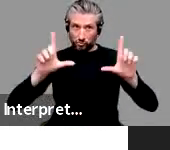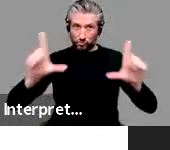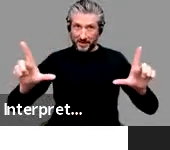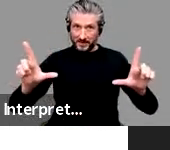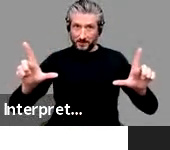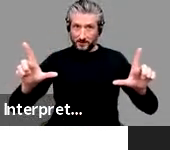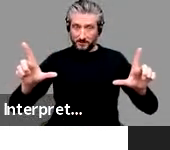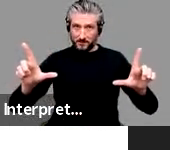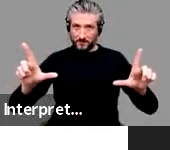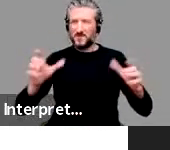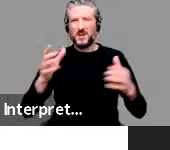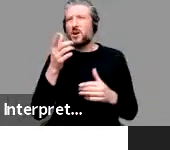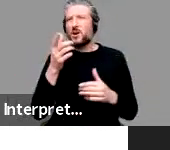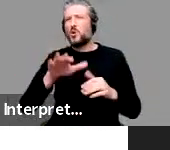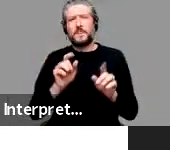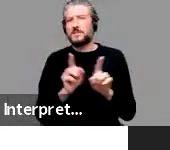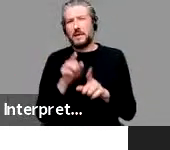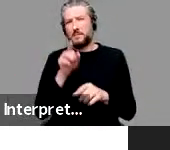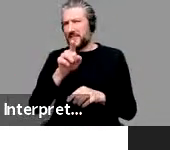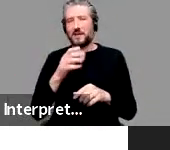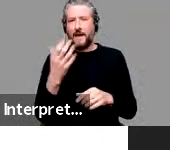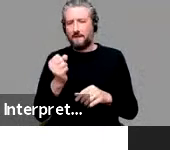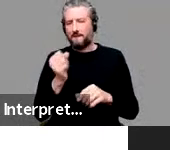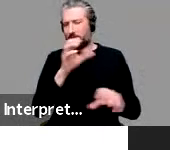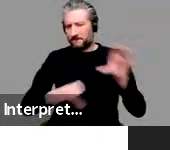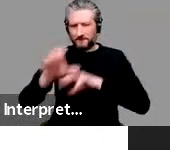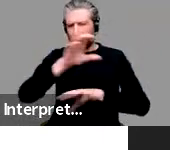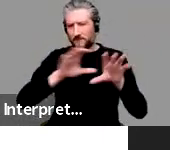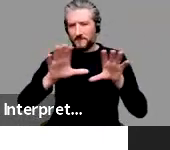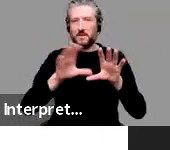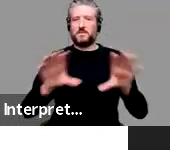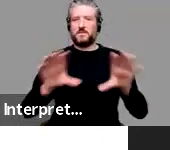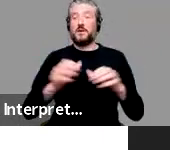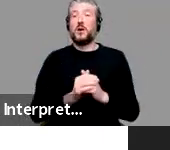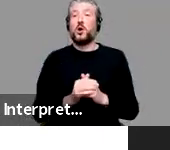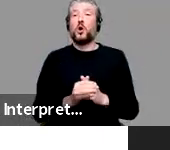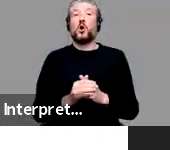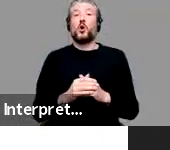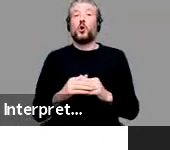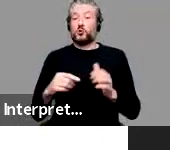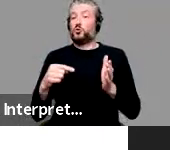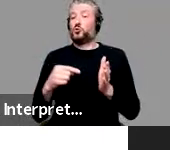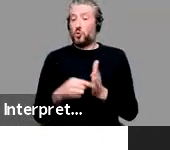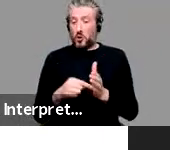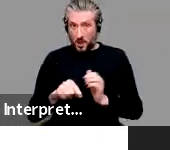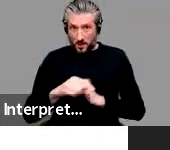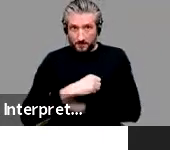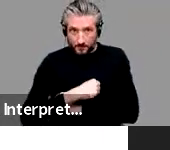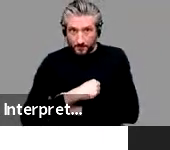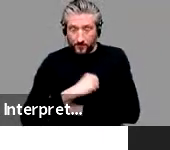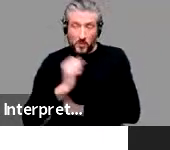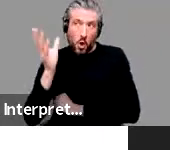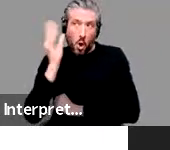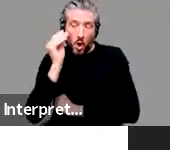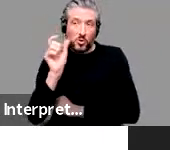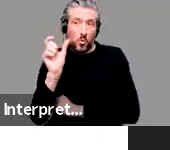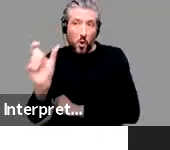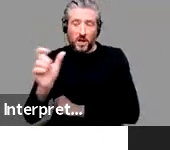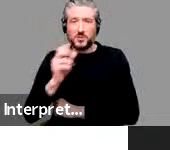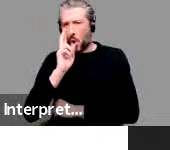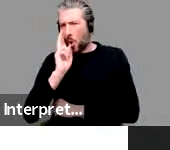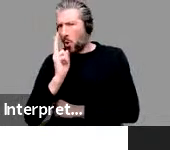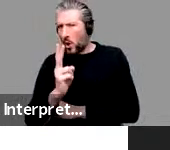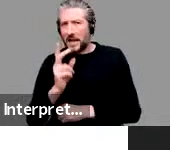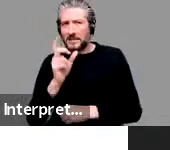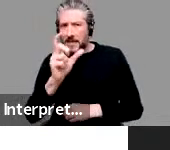in a row like that. They were all scrambled and the toddlers heard, look at the cap. And when this one came up again